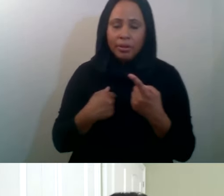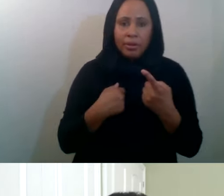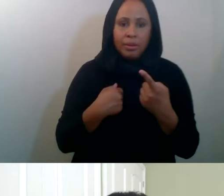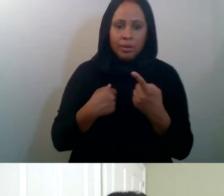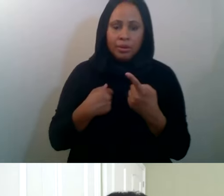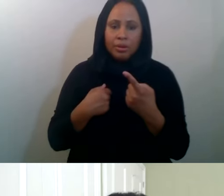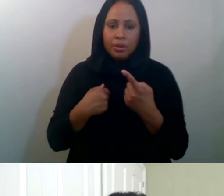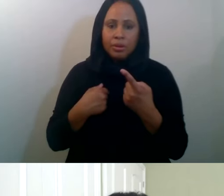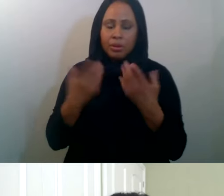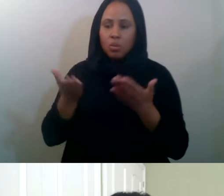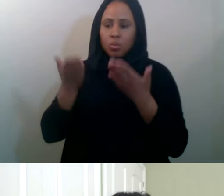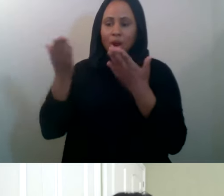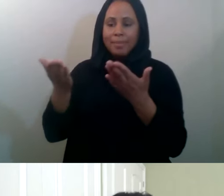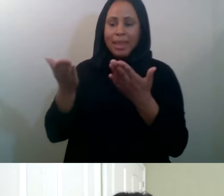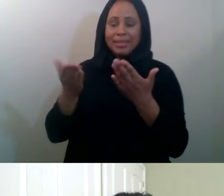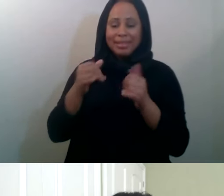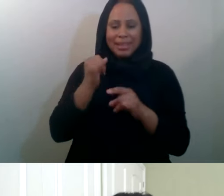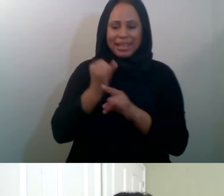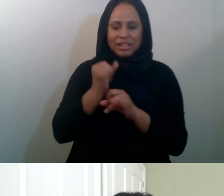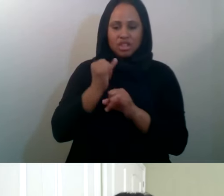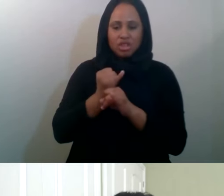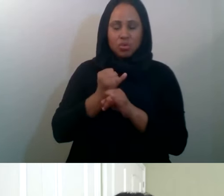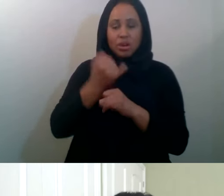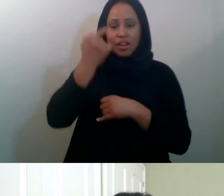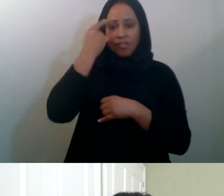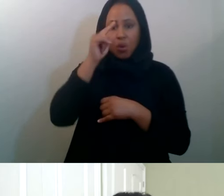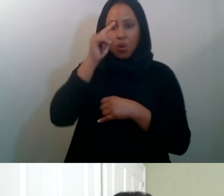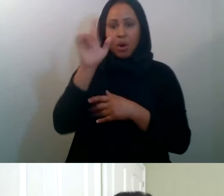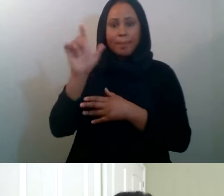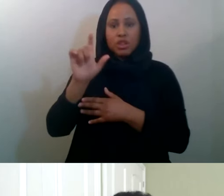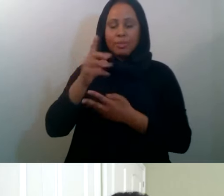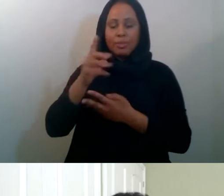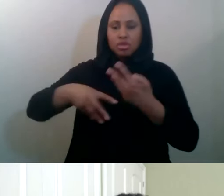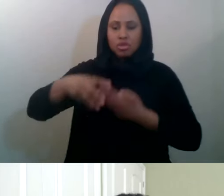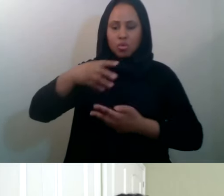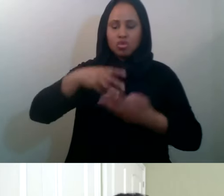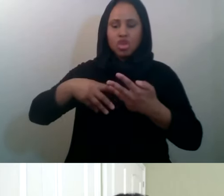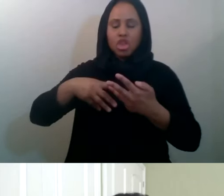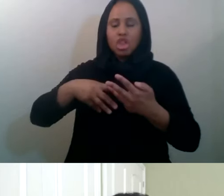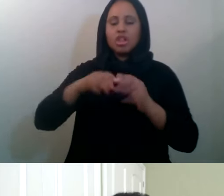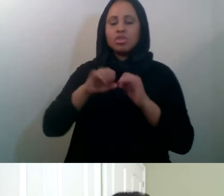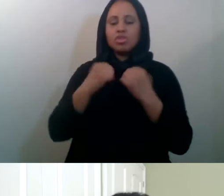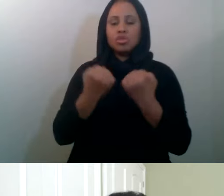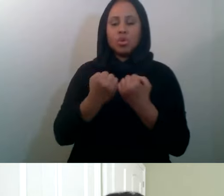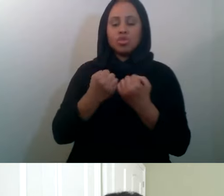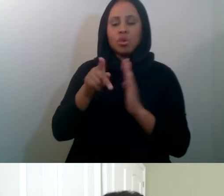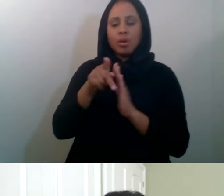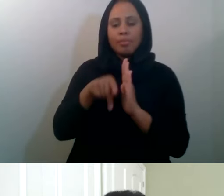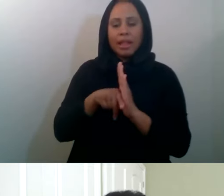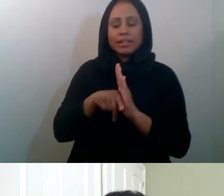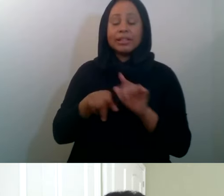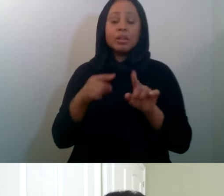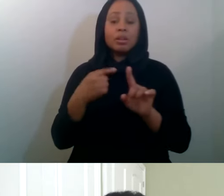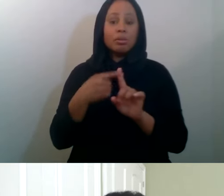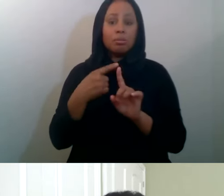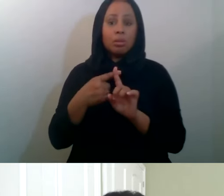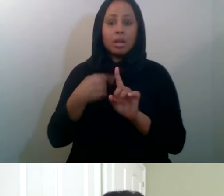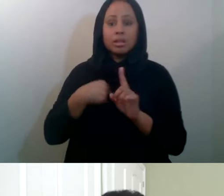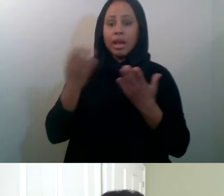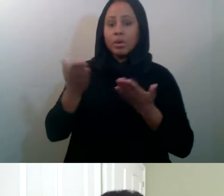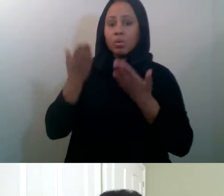quick sort of infographic of their work on philanthropy. I also recommend anything by